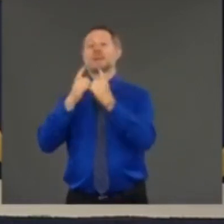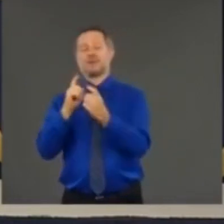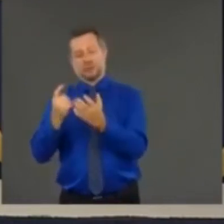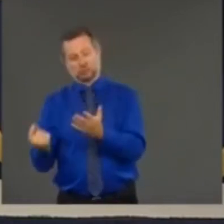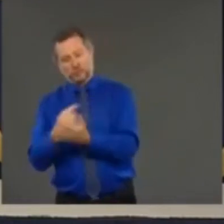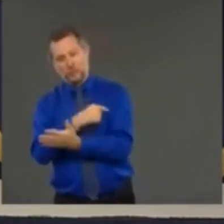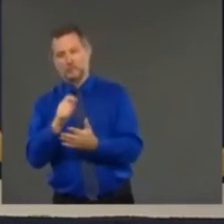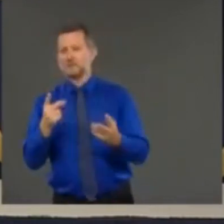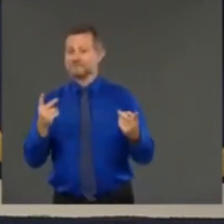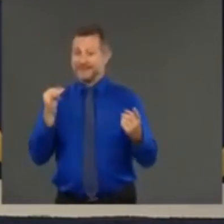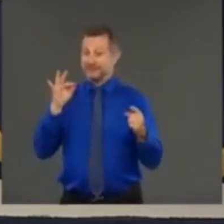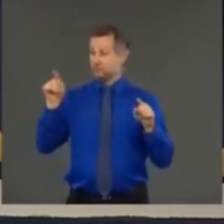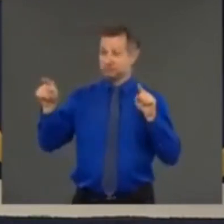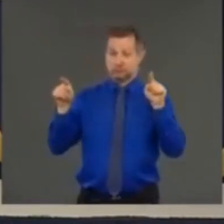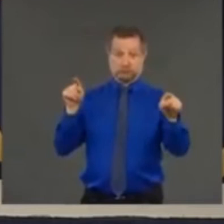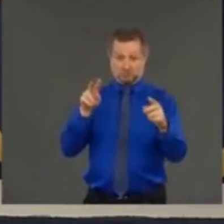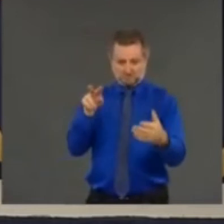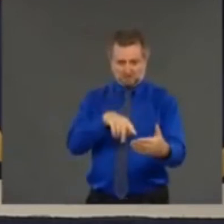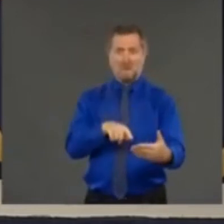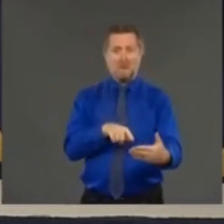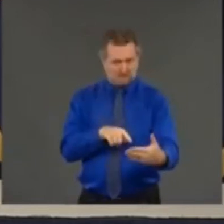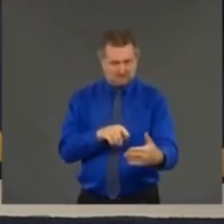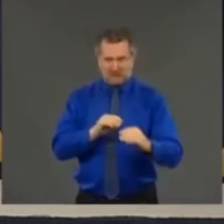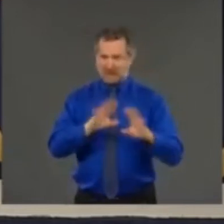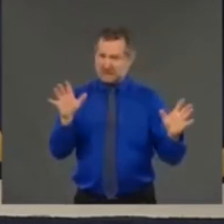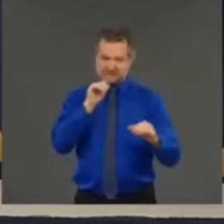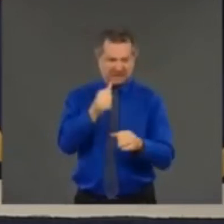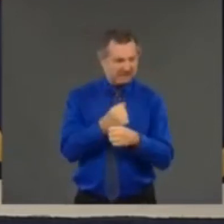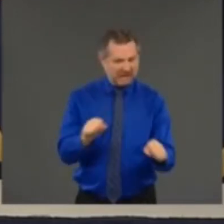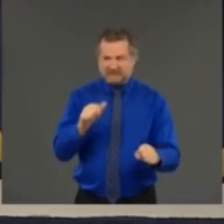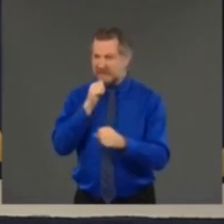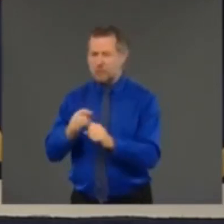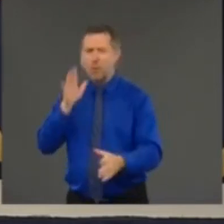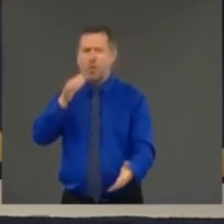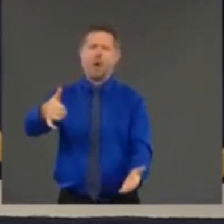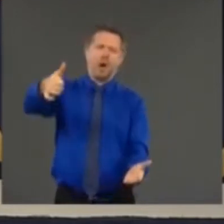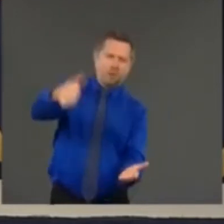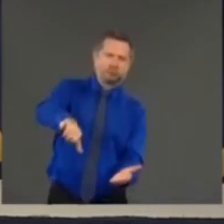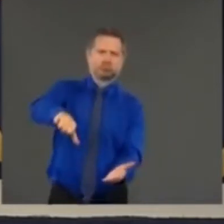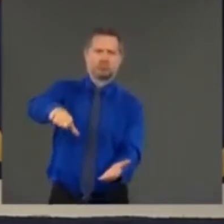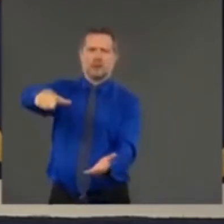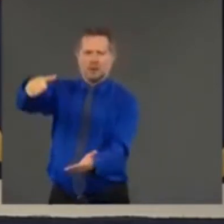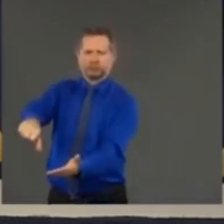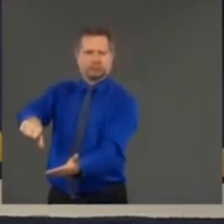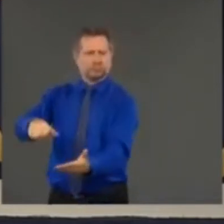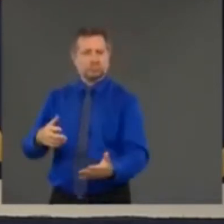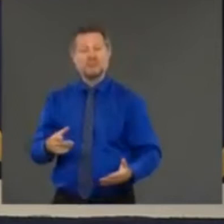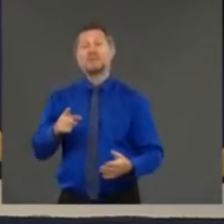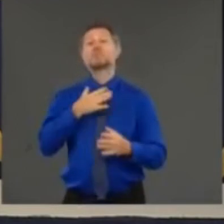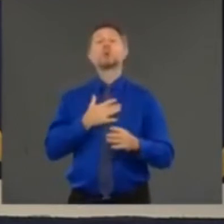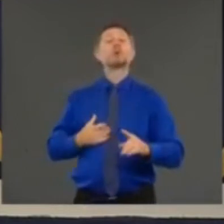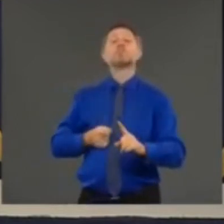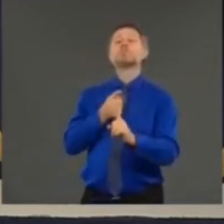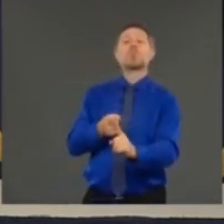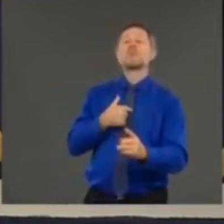clearly on its face not safe then it won't be approved but my point is Marsha I don't care what any